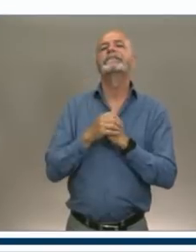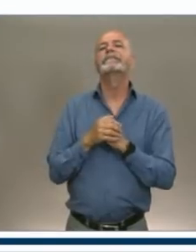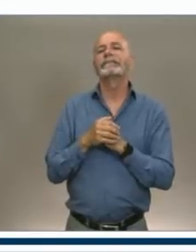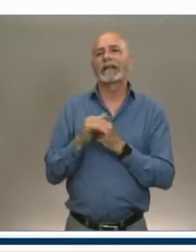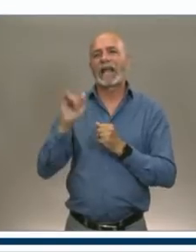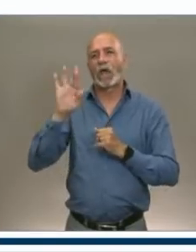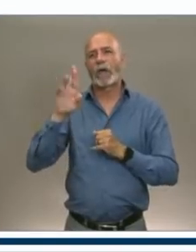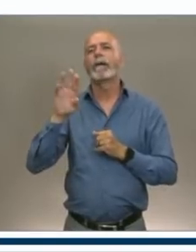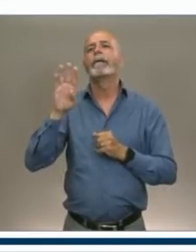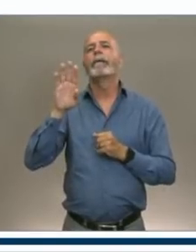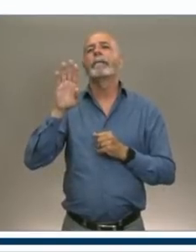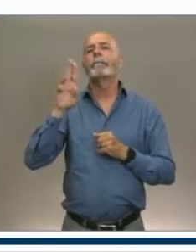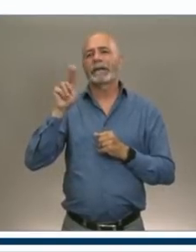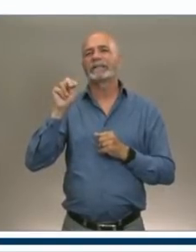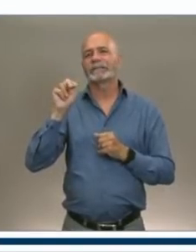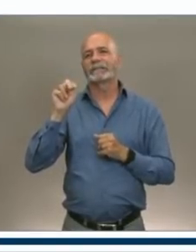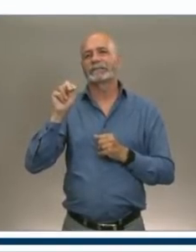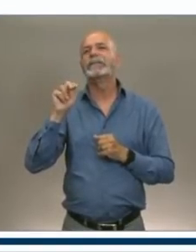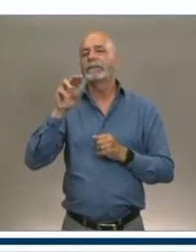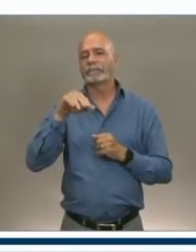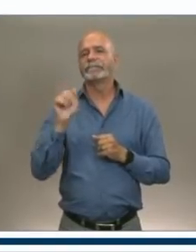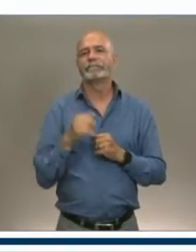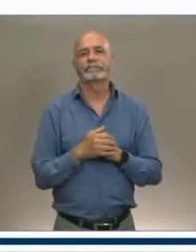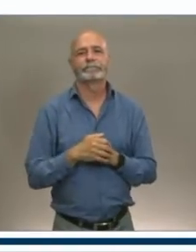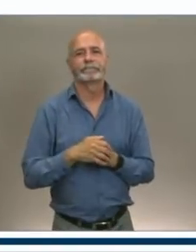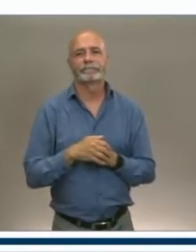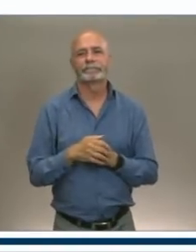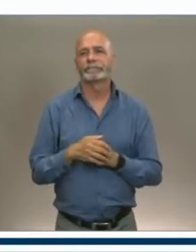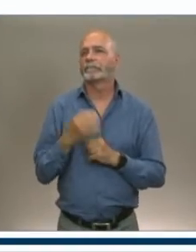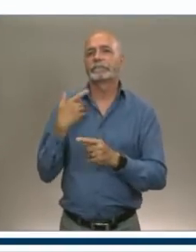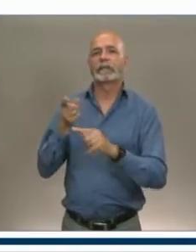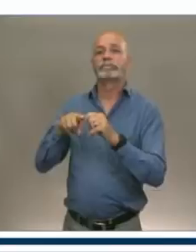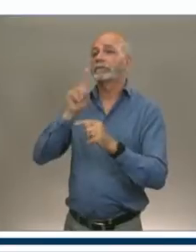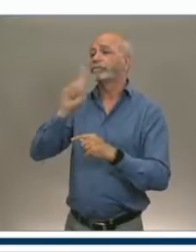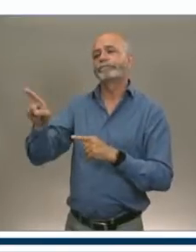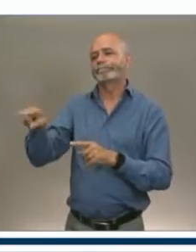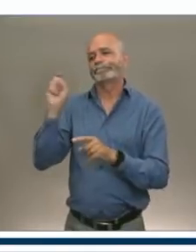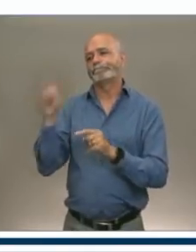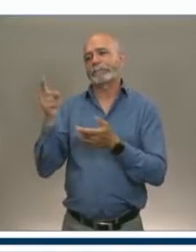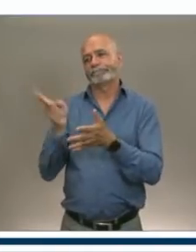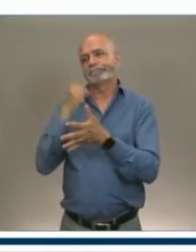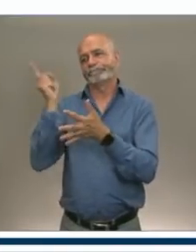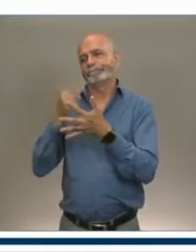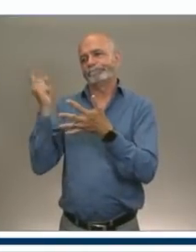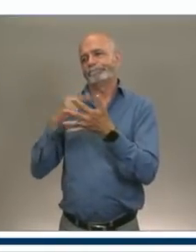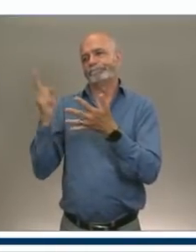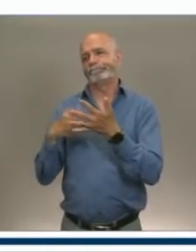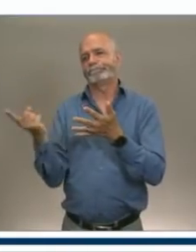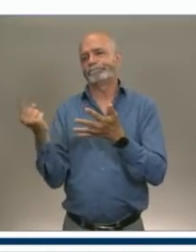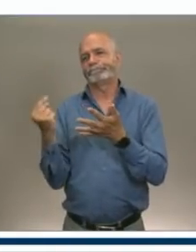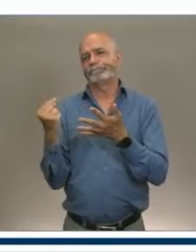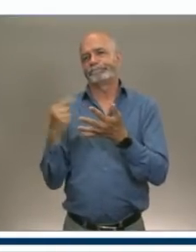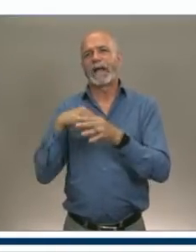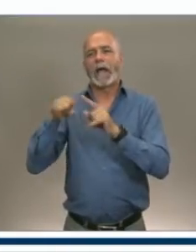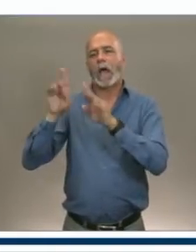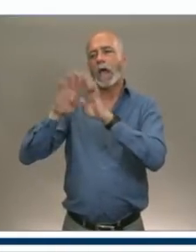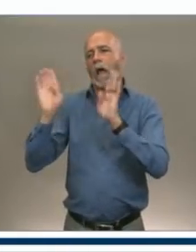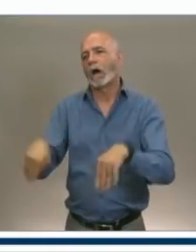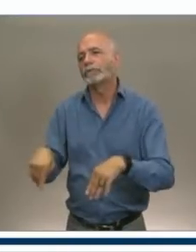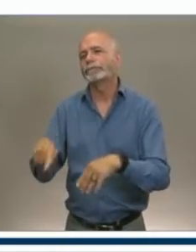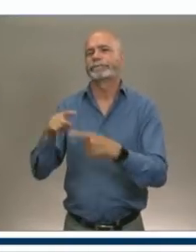can't tell someone what they can do with their cottage or with their house in terms of if they want to offer a short-term rental or not.